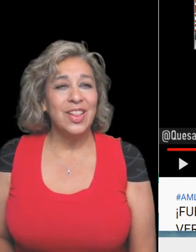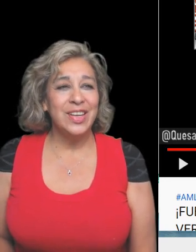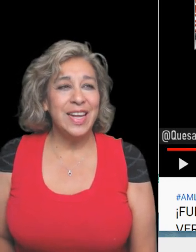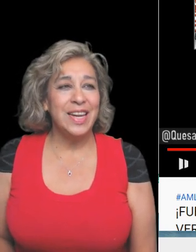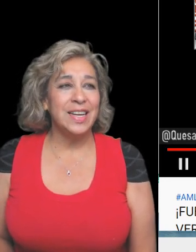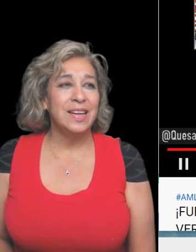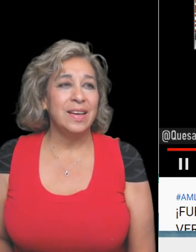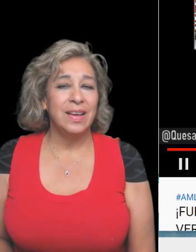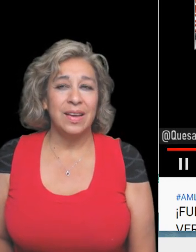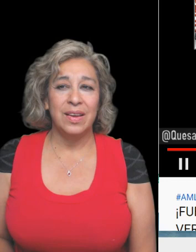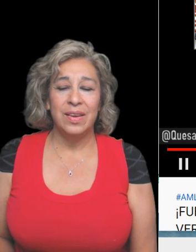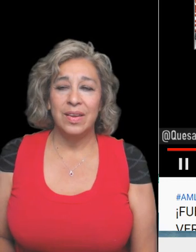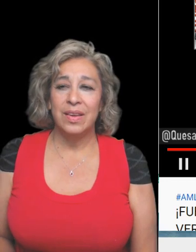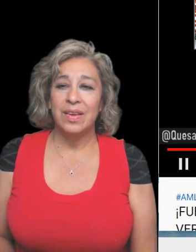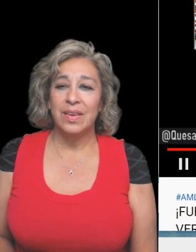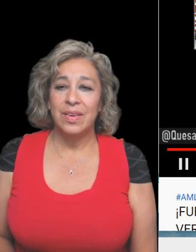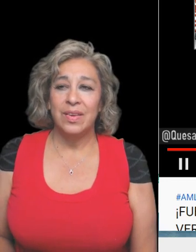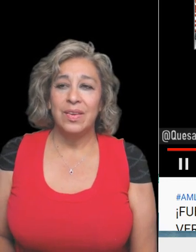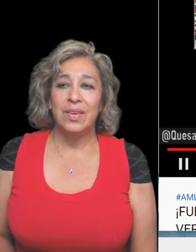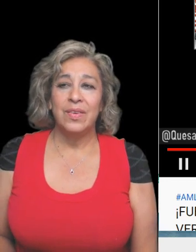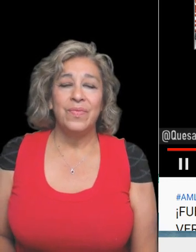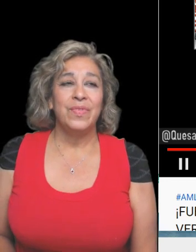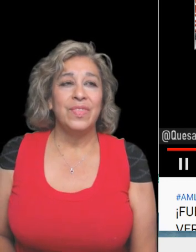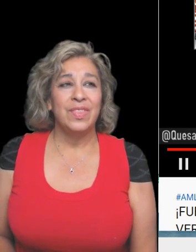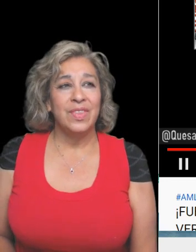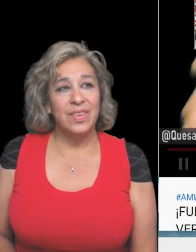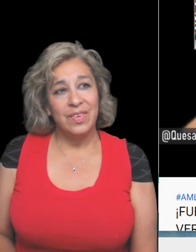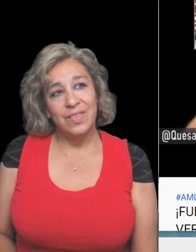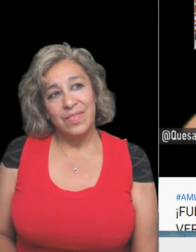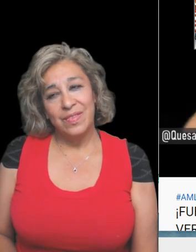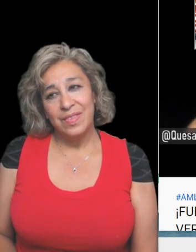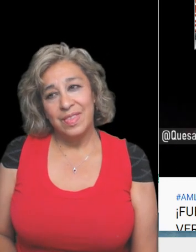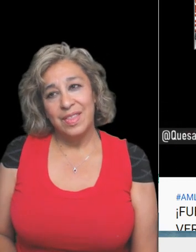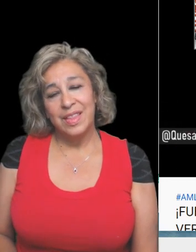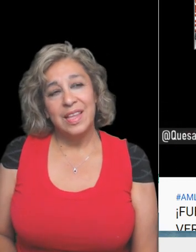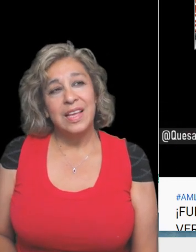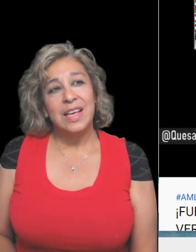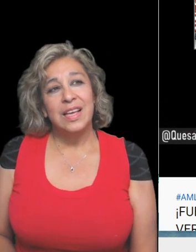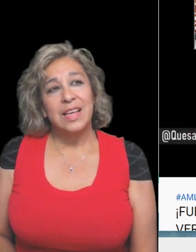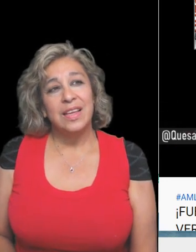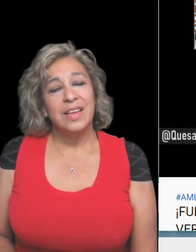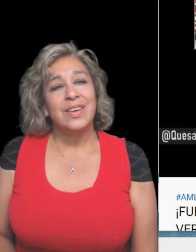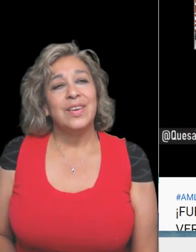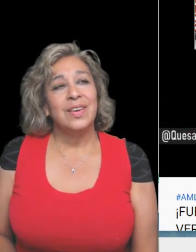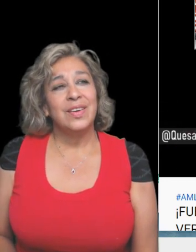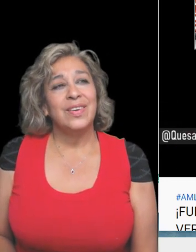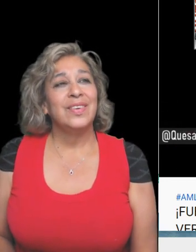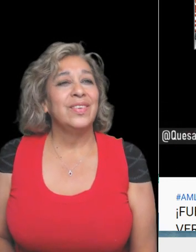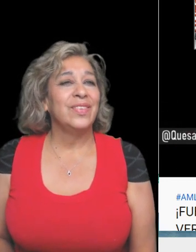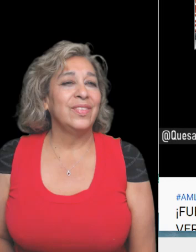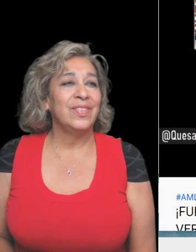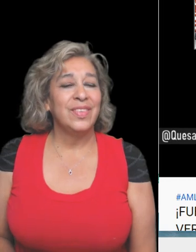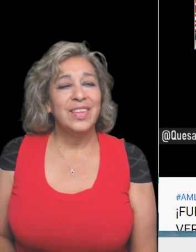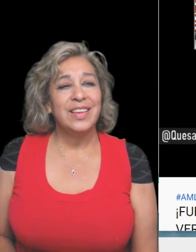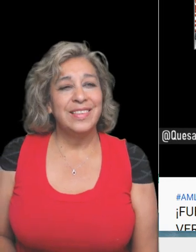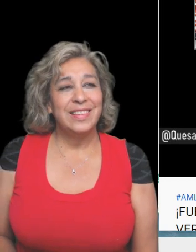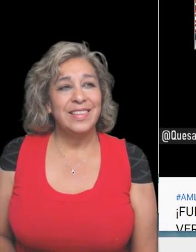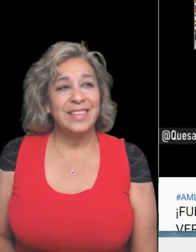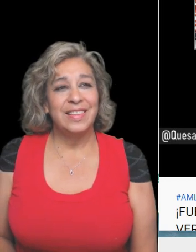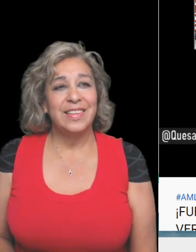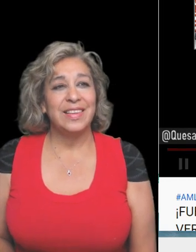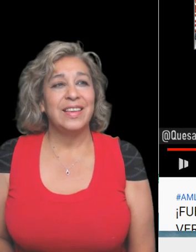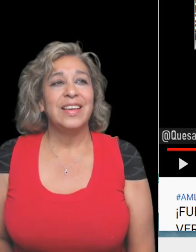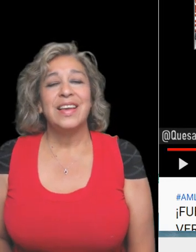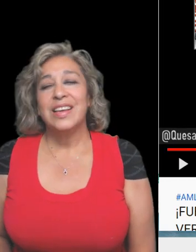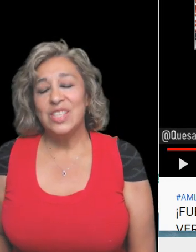consolidated. Amigos, amigas. Yo soy C. Remedy Reporter. Para que sea verdades. Digamos, ustedes que piensan sobre este video. Digamos, ustedes que piensan sobre